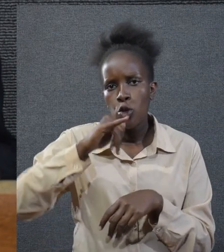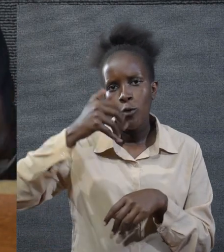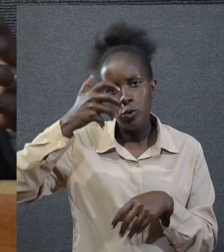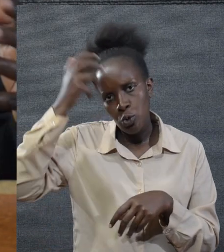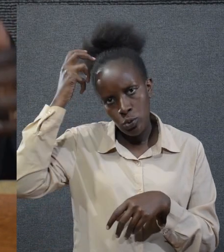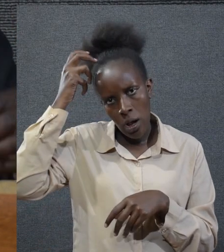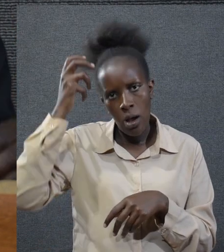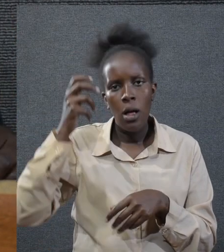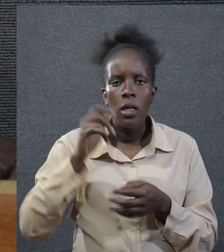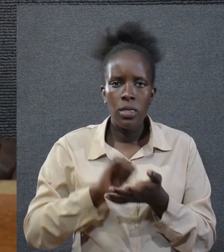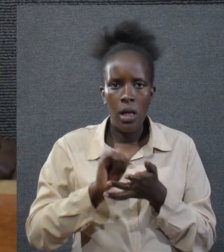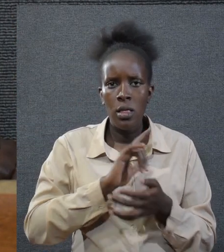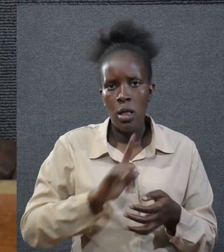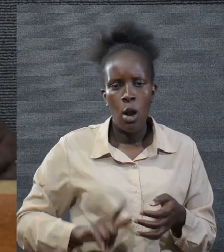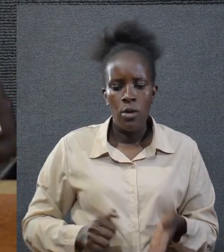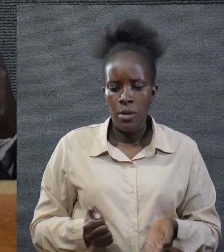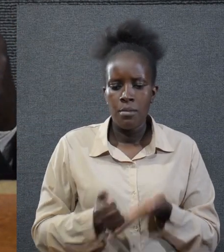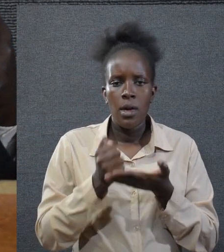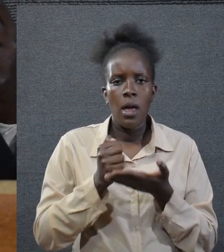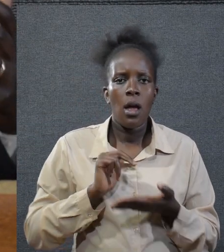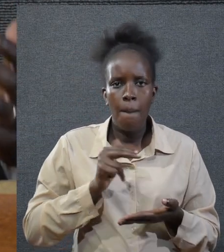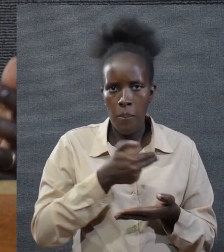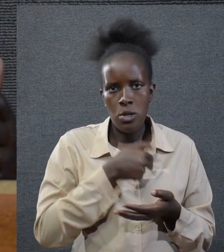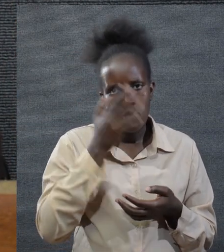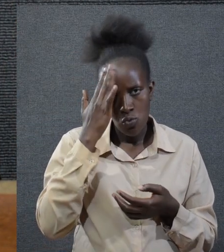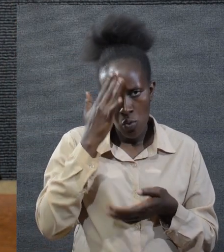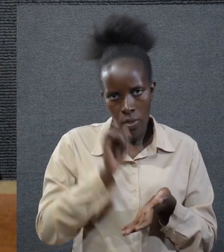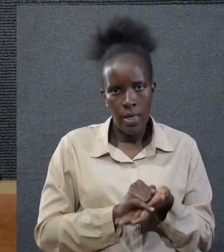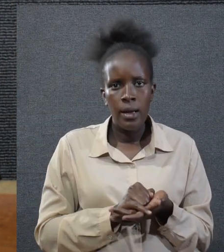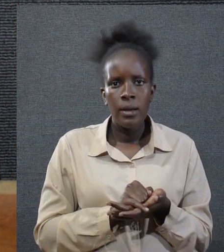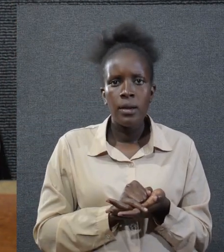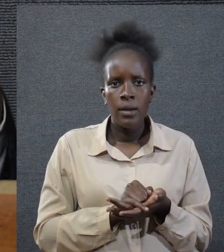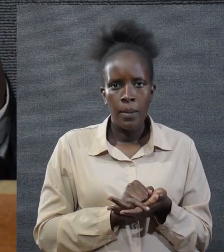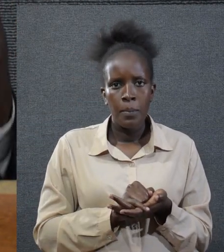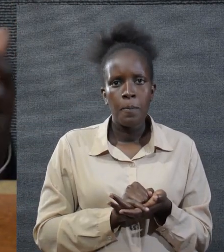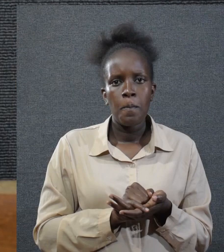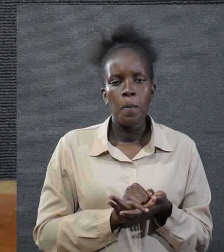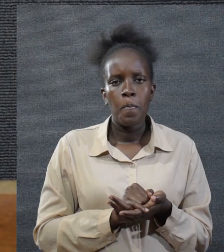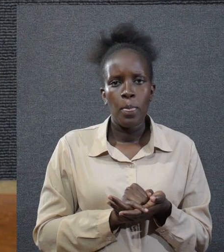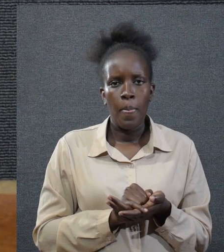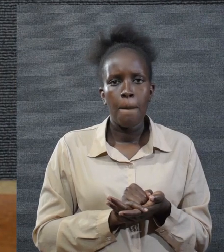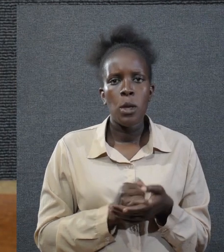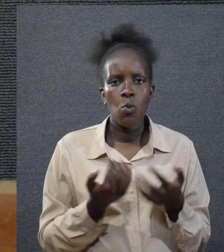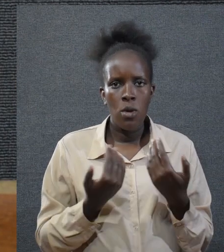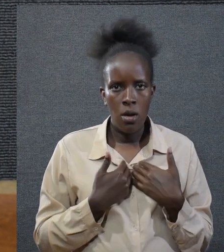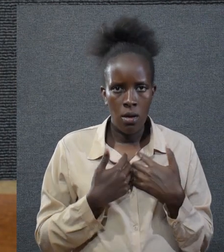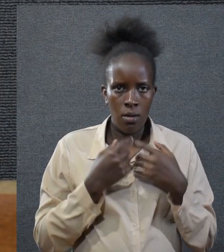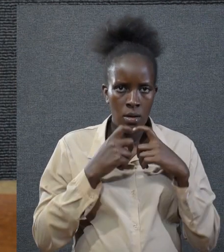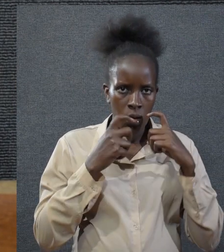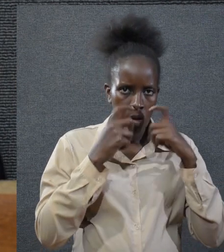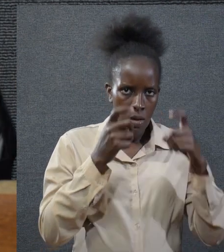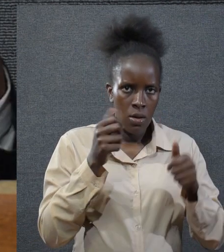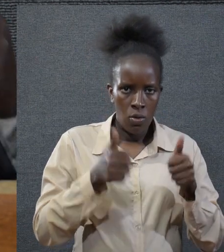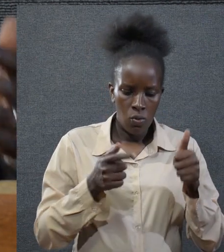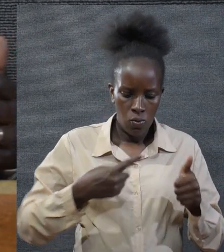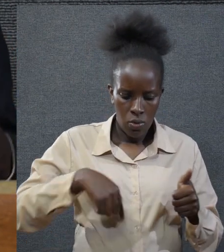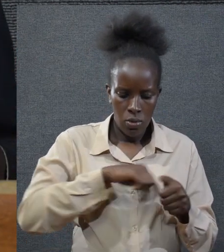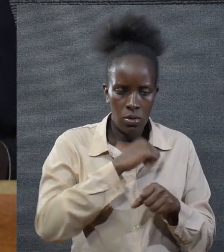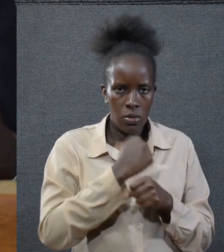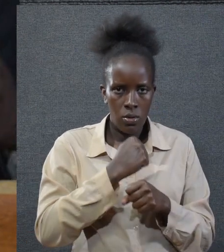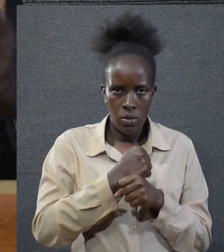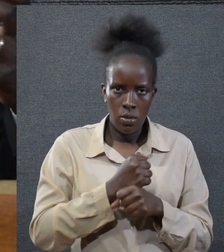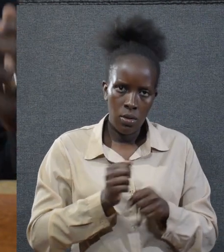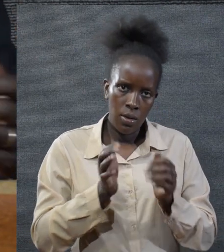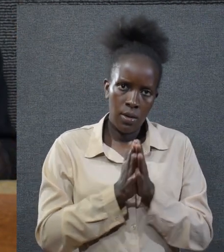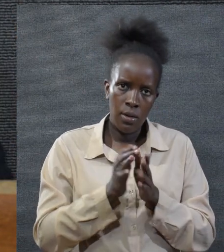in the nation of Judah that God may help us to realize that there is sin